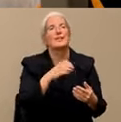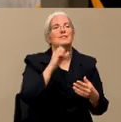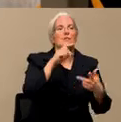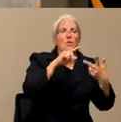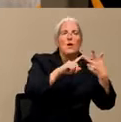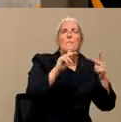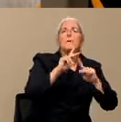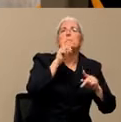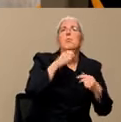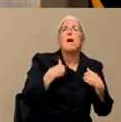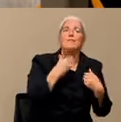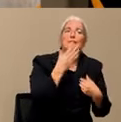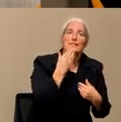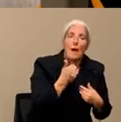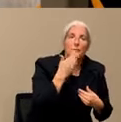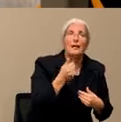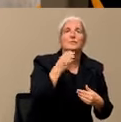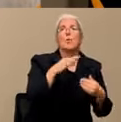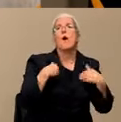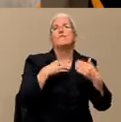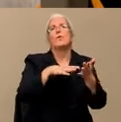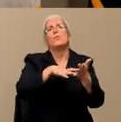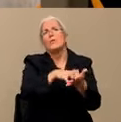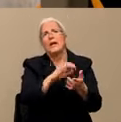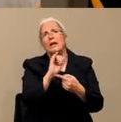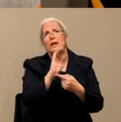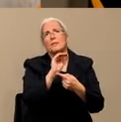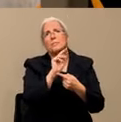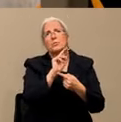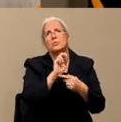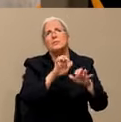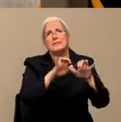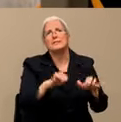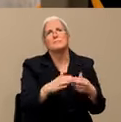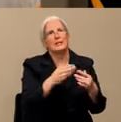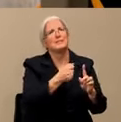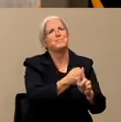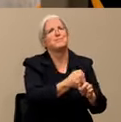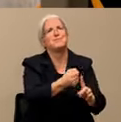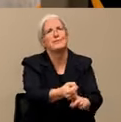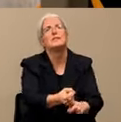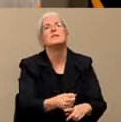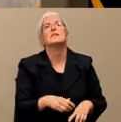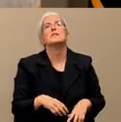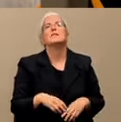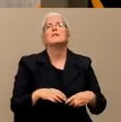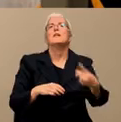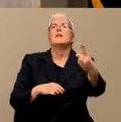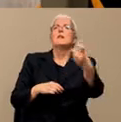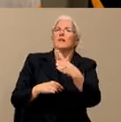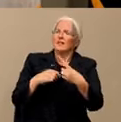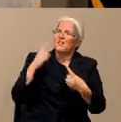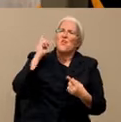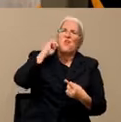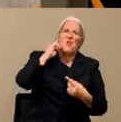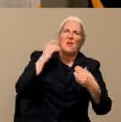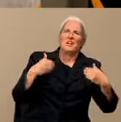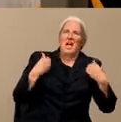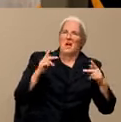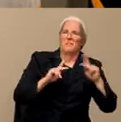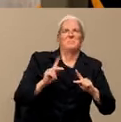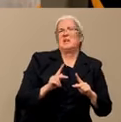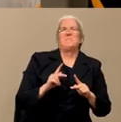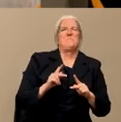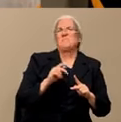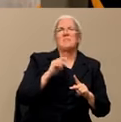We've heard a lot about young people thinking that they're not susceptible to this. What are we learning as more information starts to slowly become